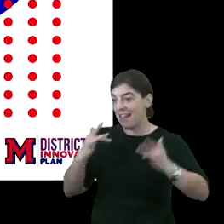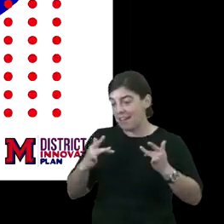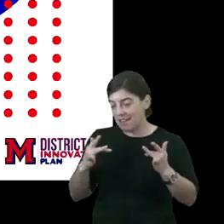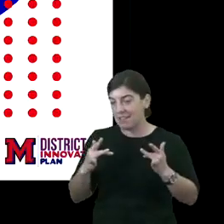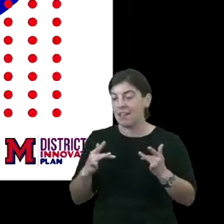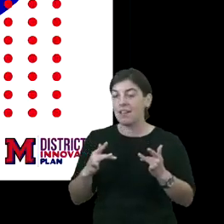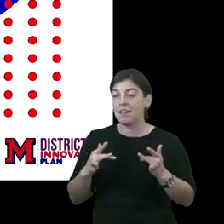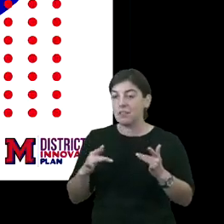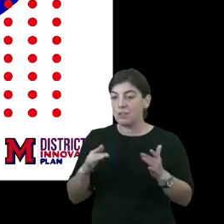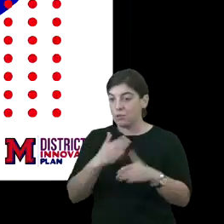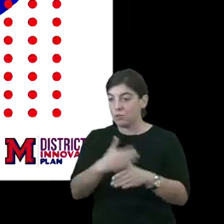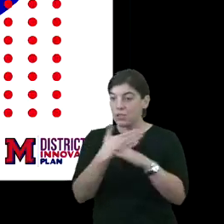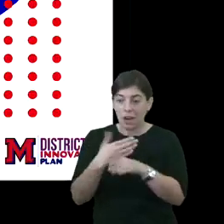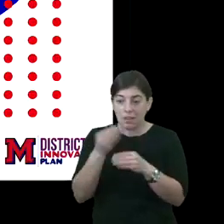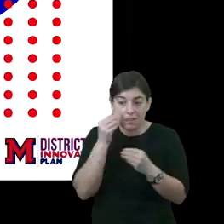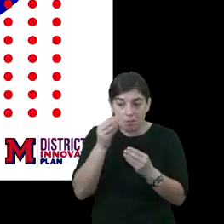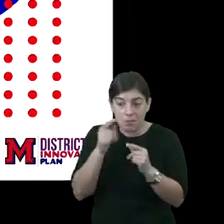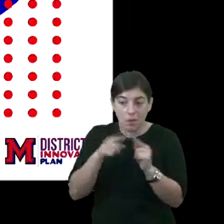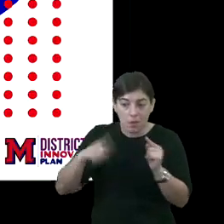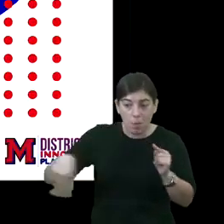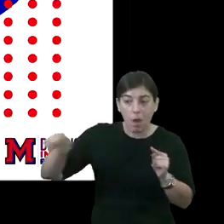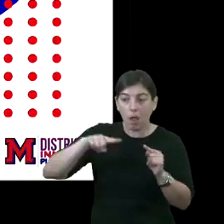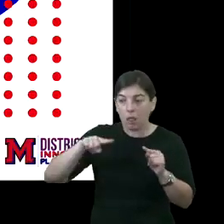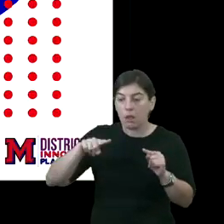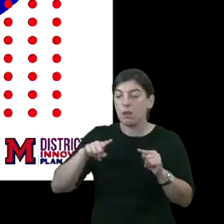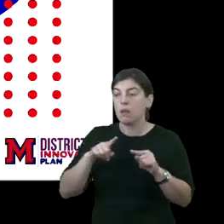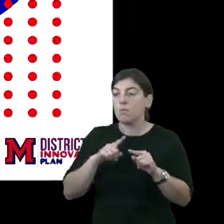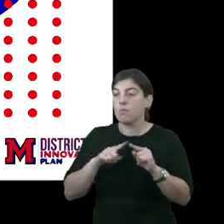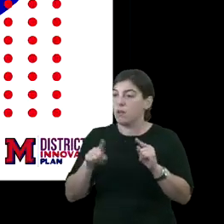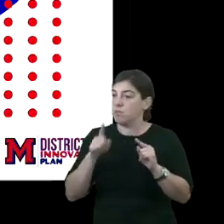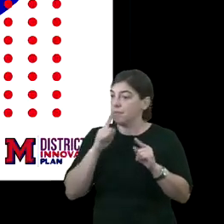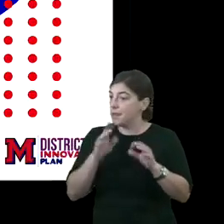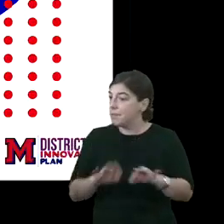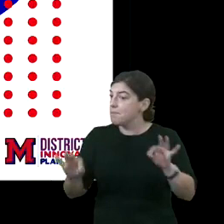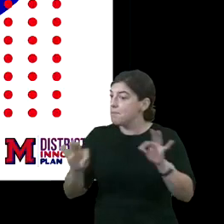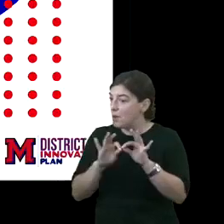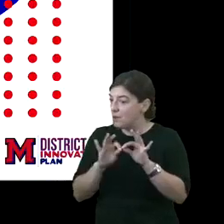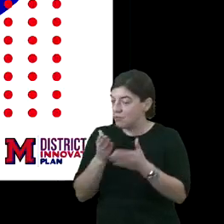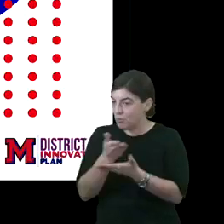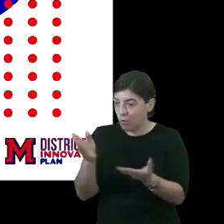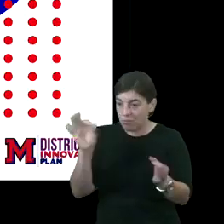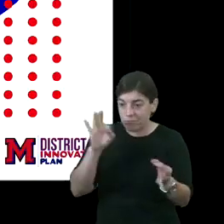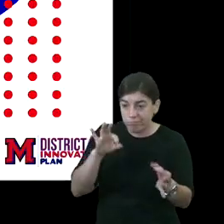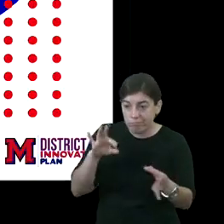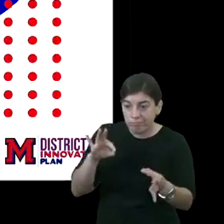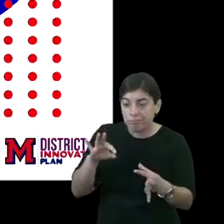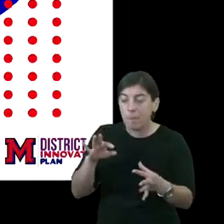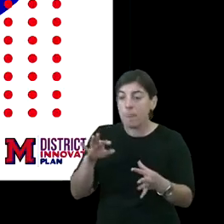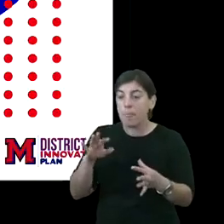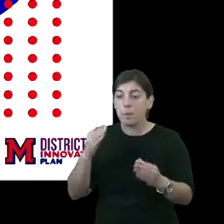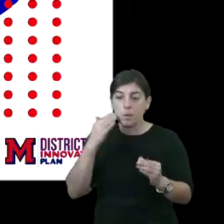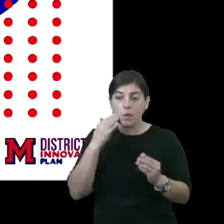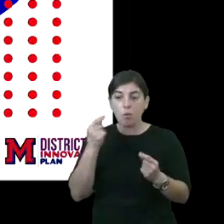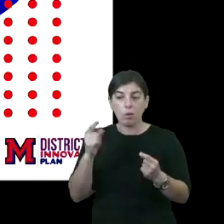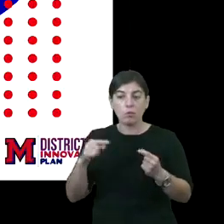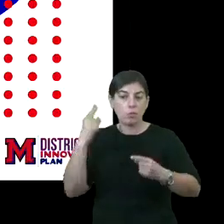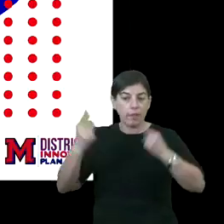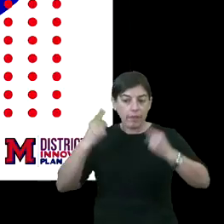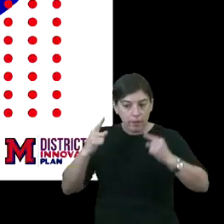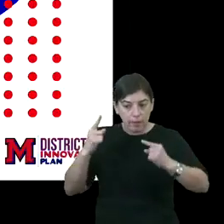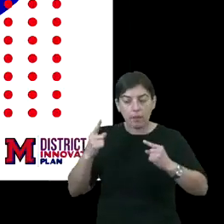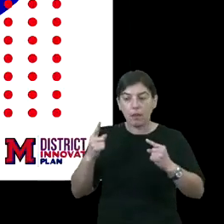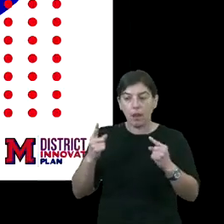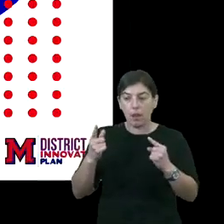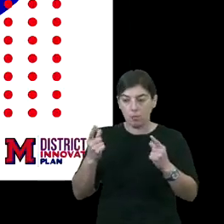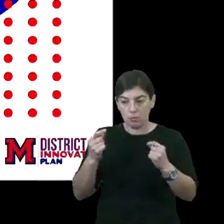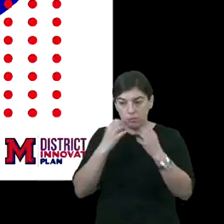to share this information with you, but it's really important that we have your input and that we know what's on your mind and what's